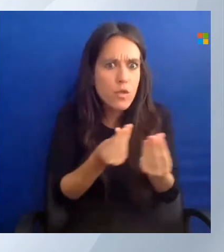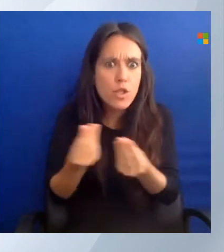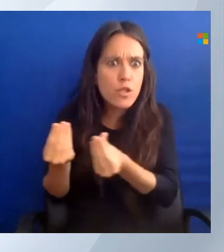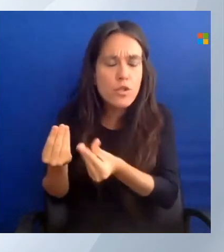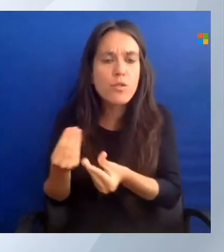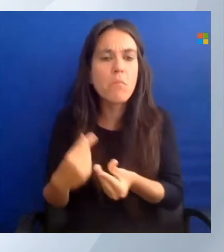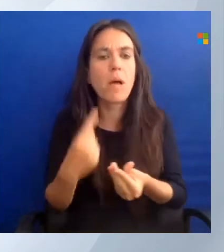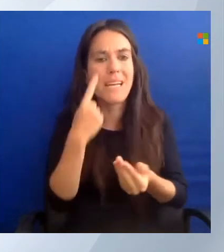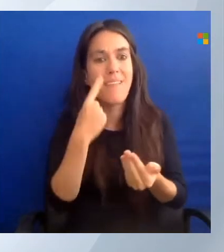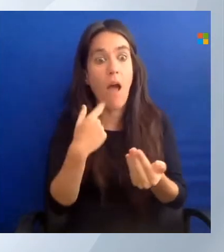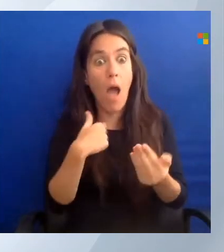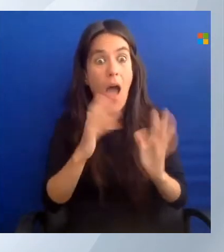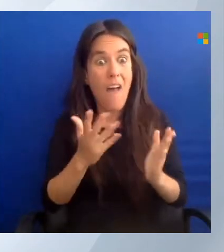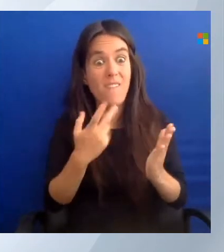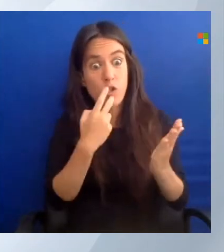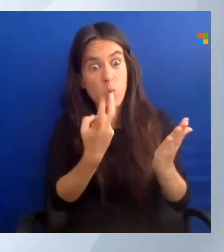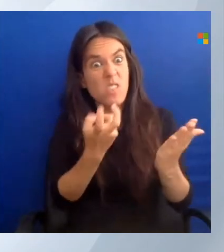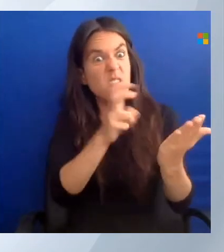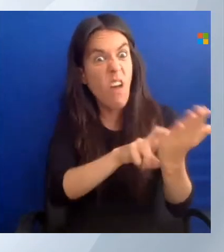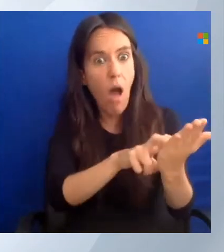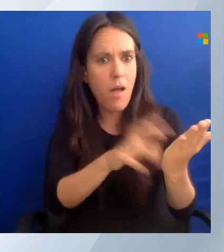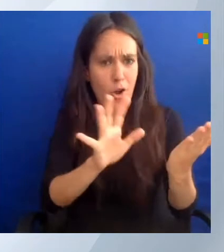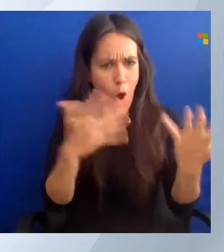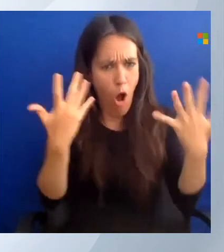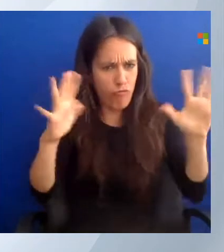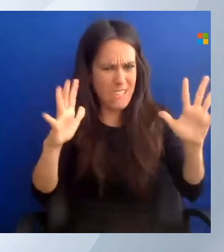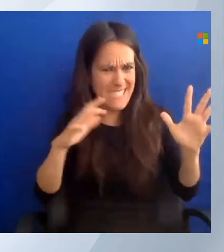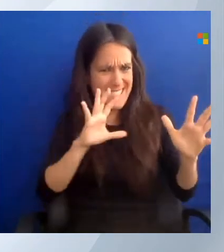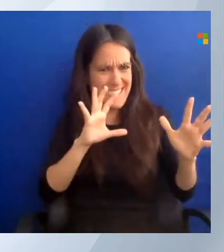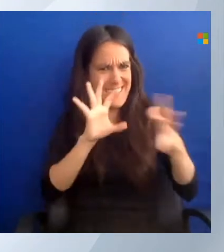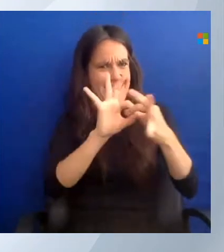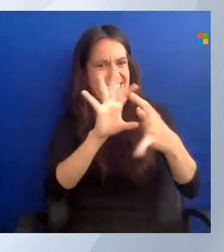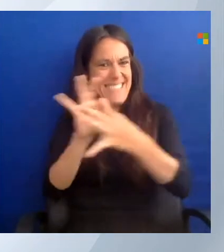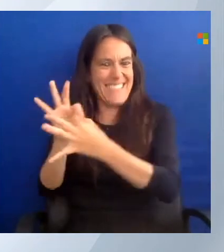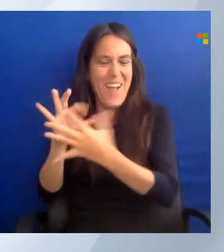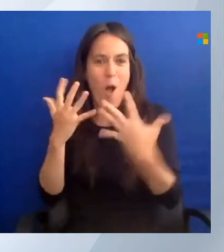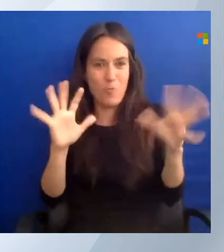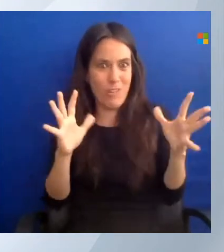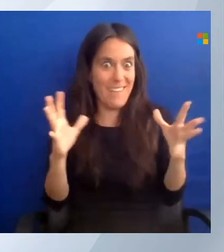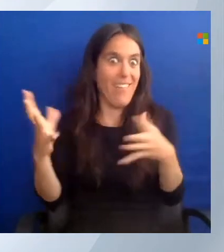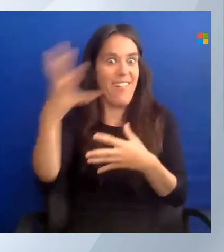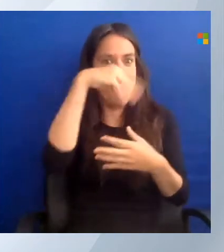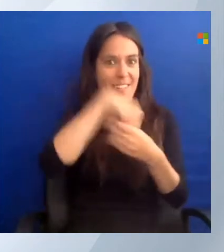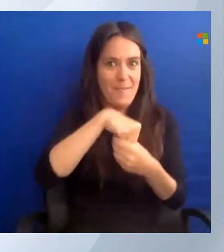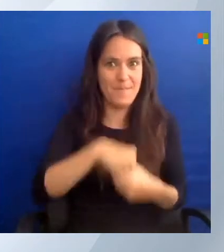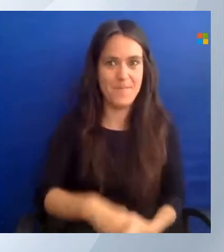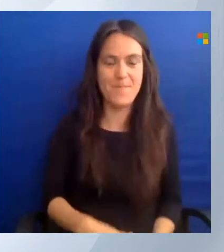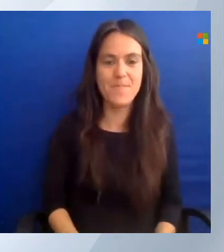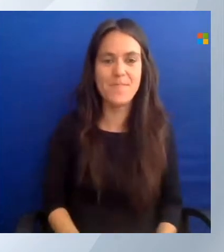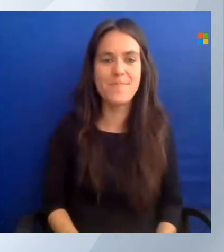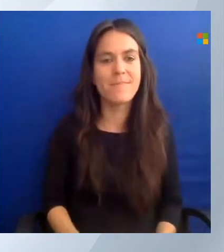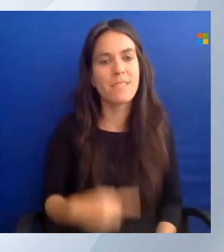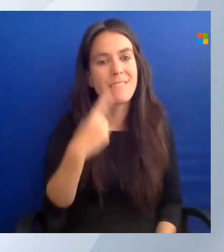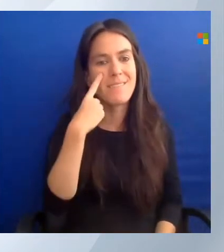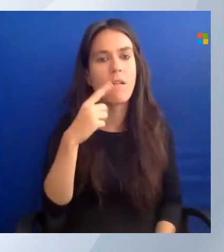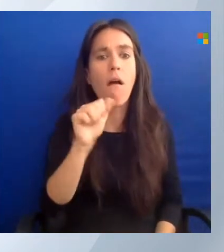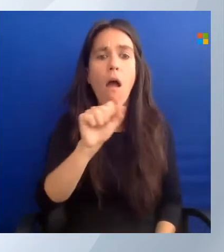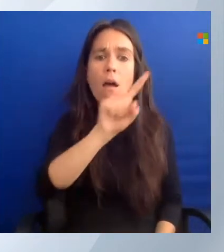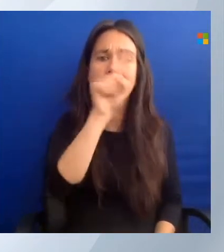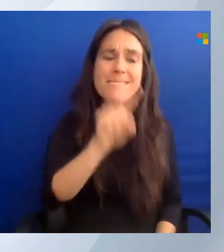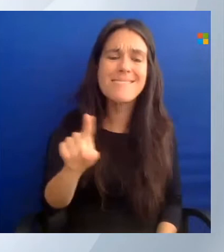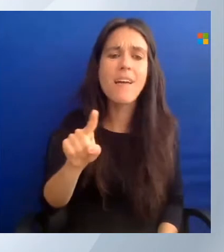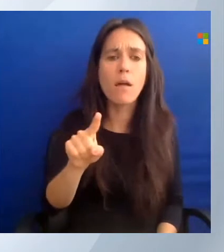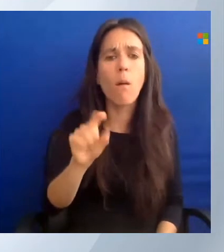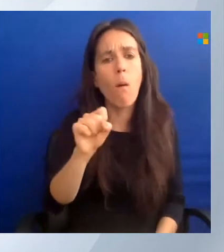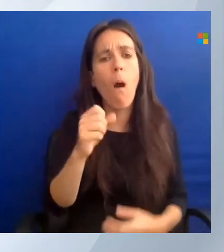in because I already am signed in. I can use AZ here as well. And a bit faster than on my own computer, I